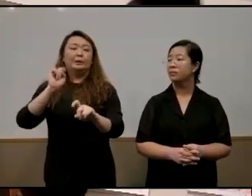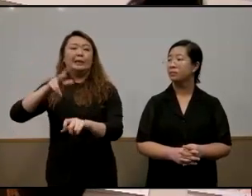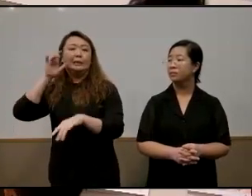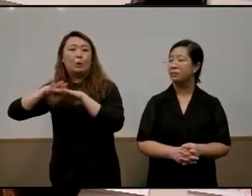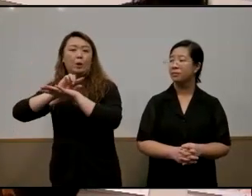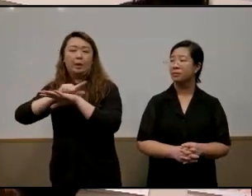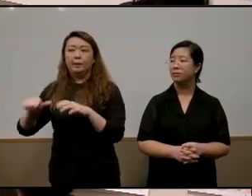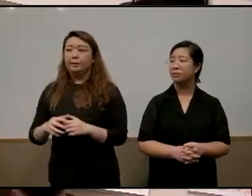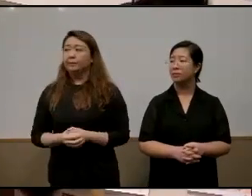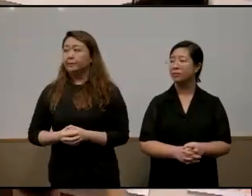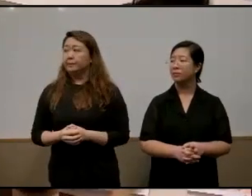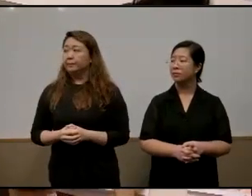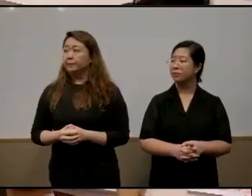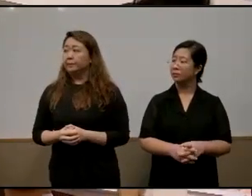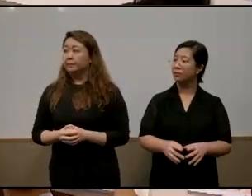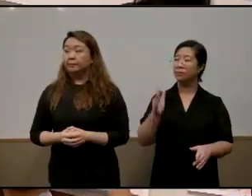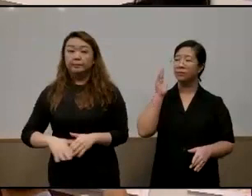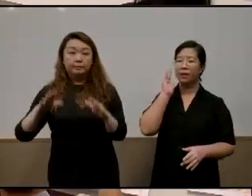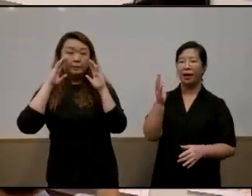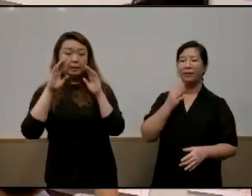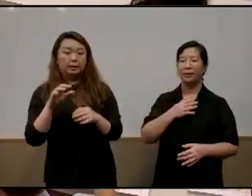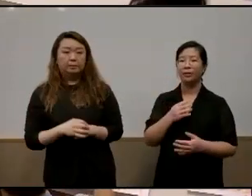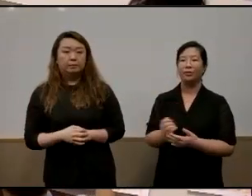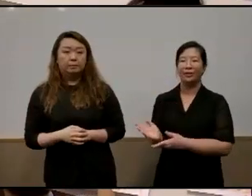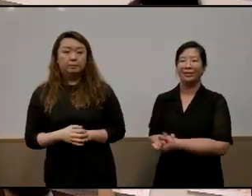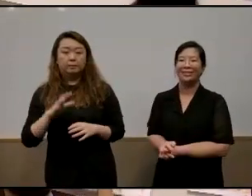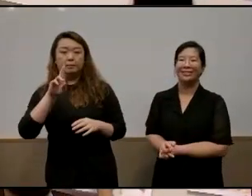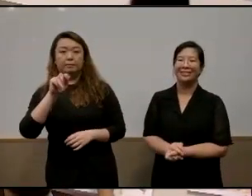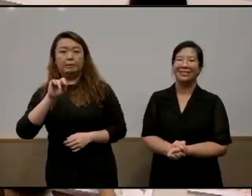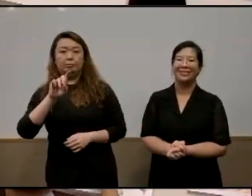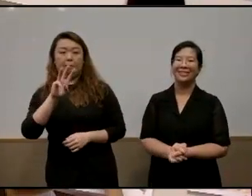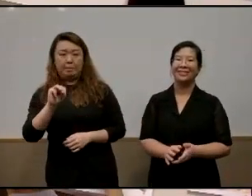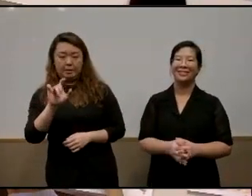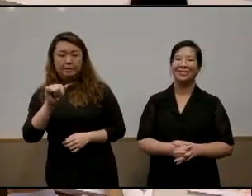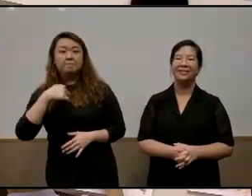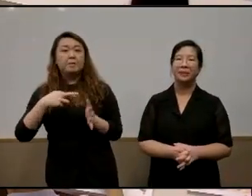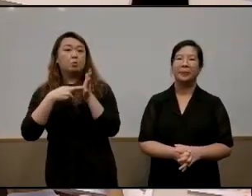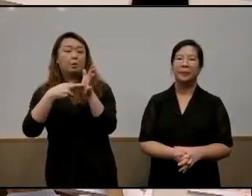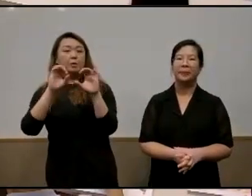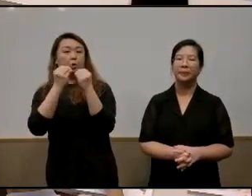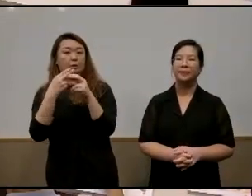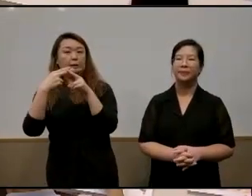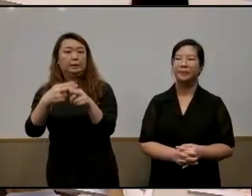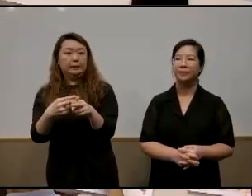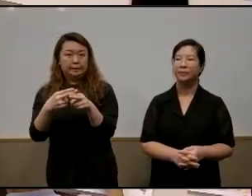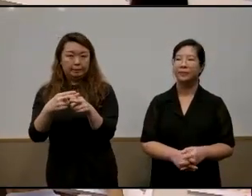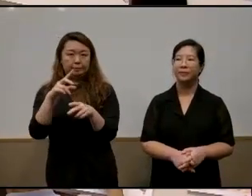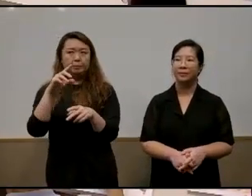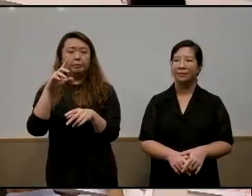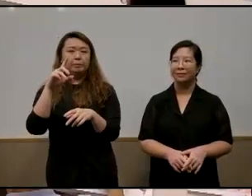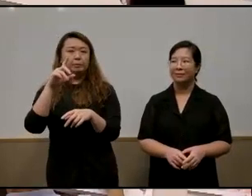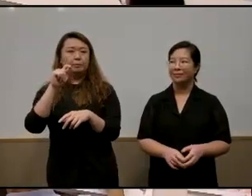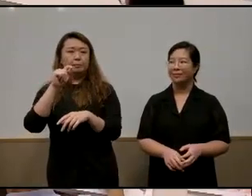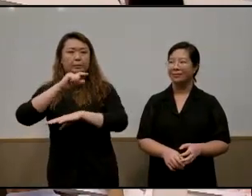hi i'm raman um pleasure to be here um i represent an organization called octava foundation and we